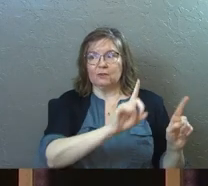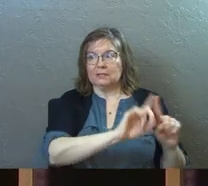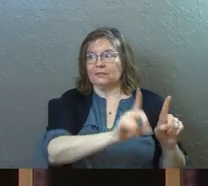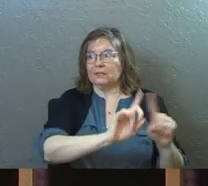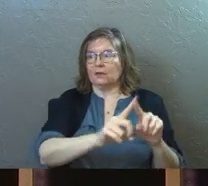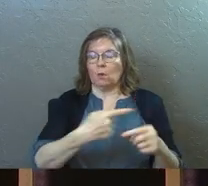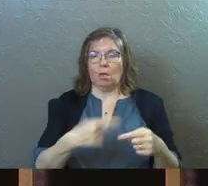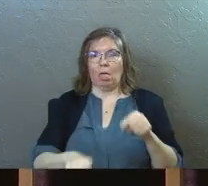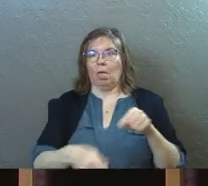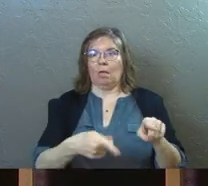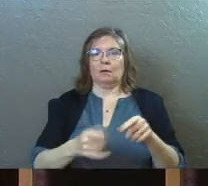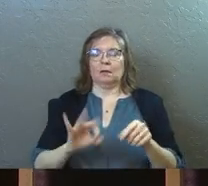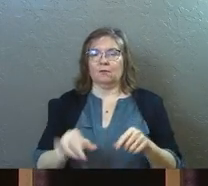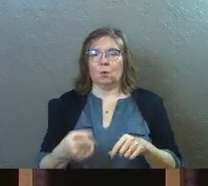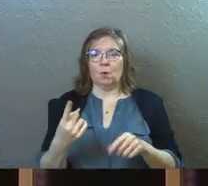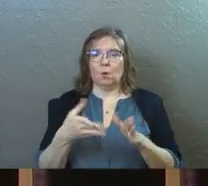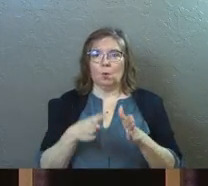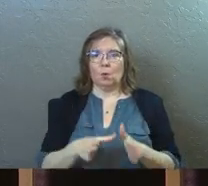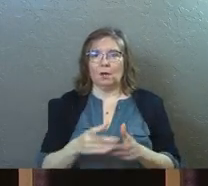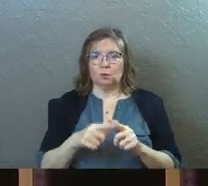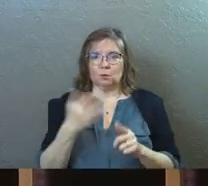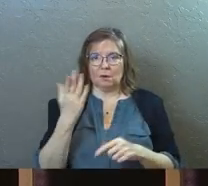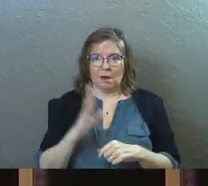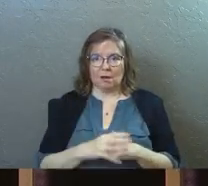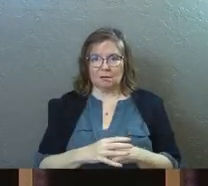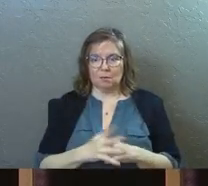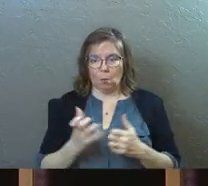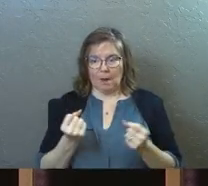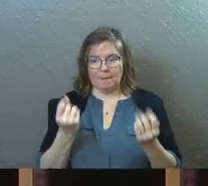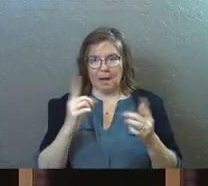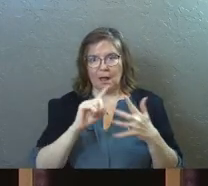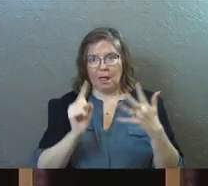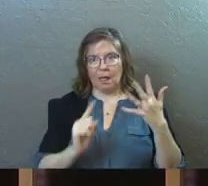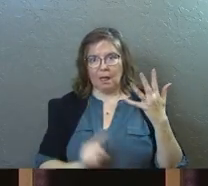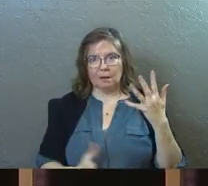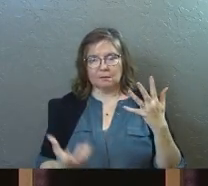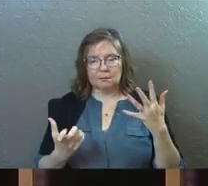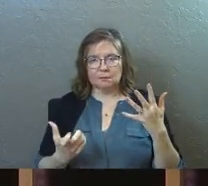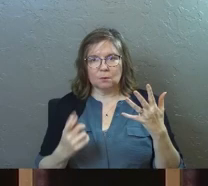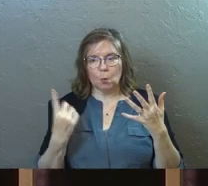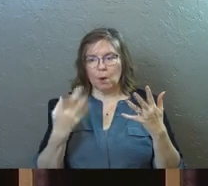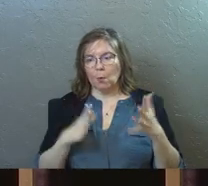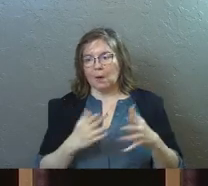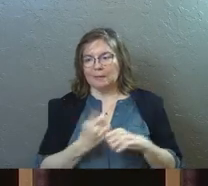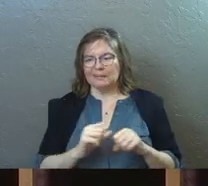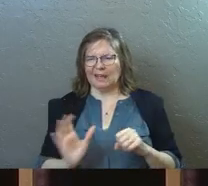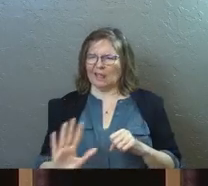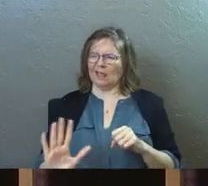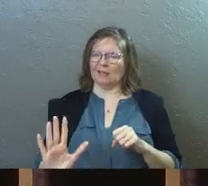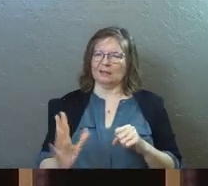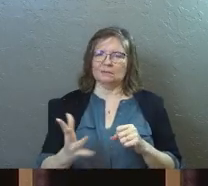gets offended if there's only one way to God. If there's only one way to be saved.